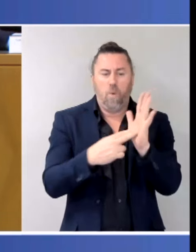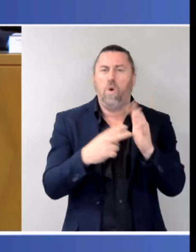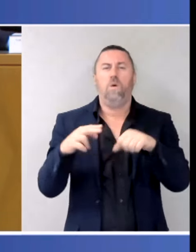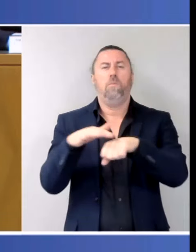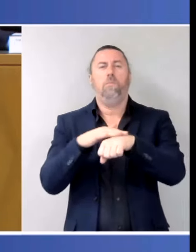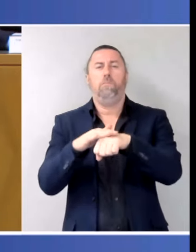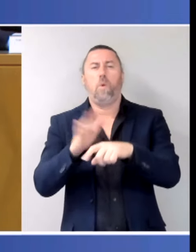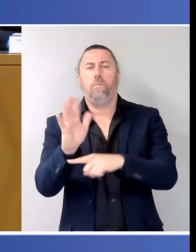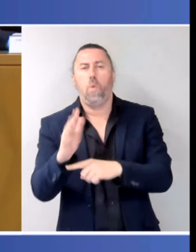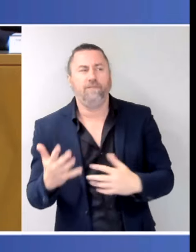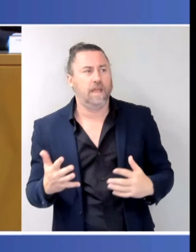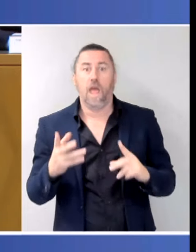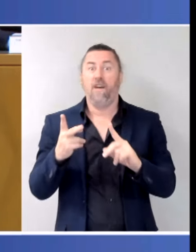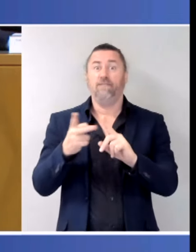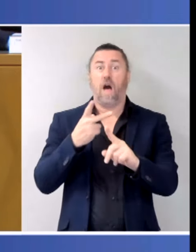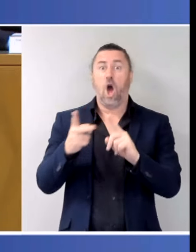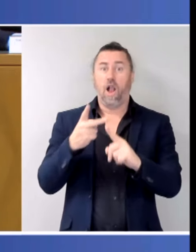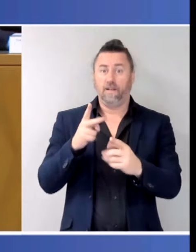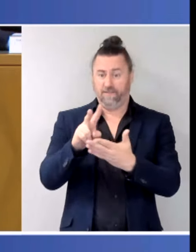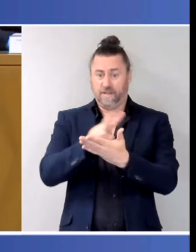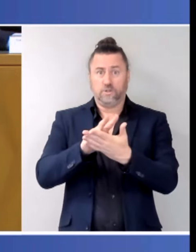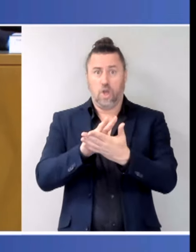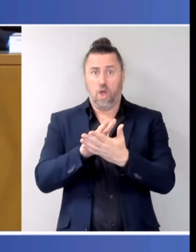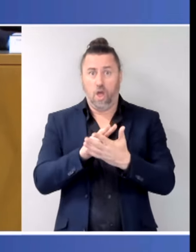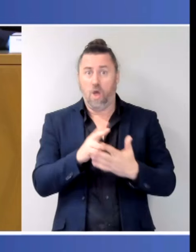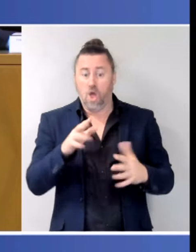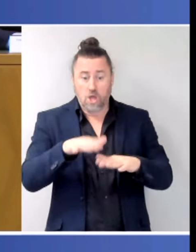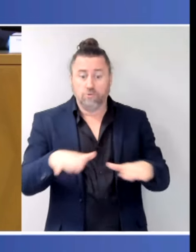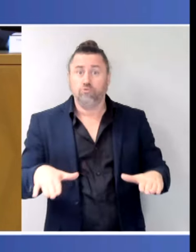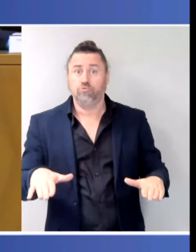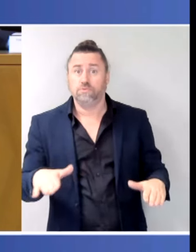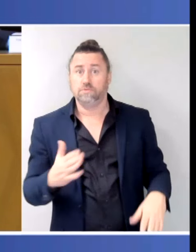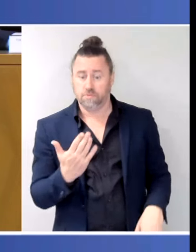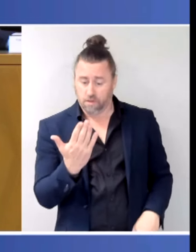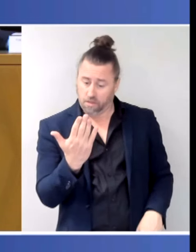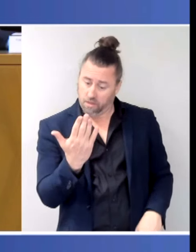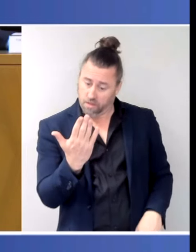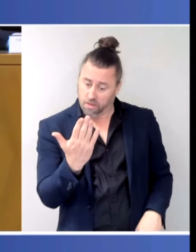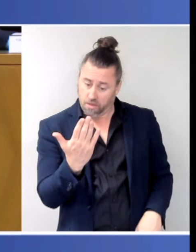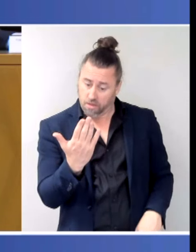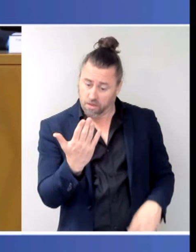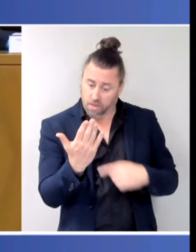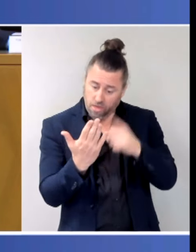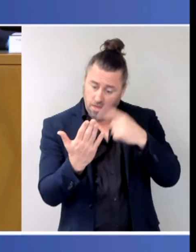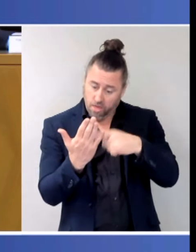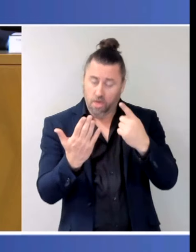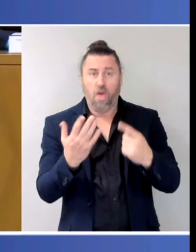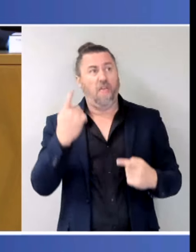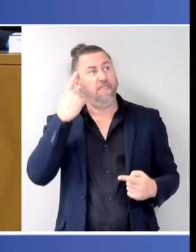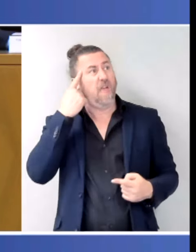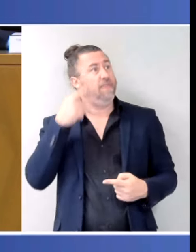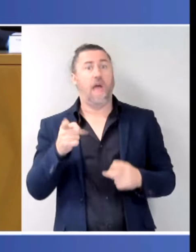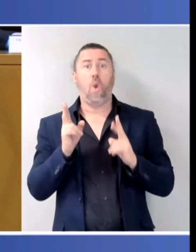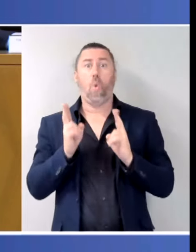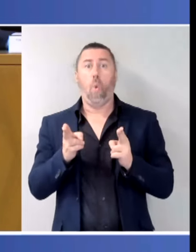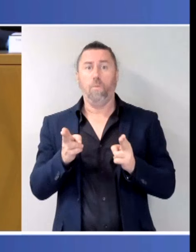impact that it was having on normalising objectionable behaviour as a